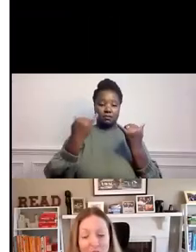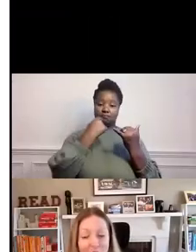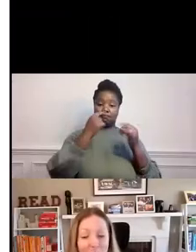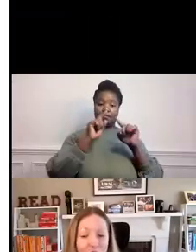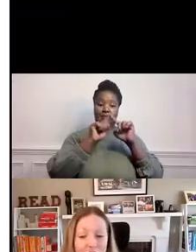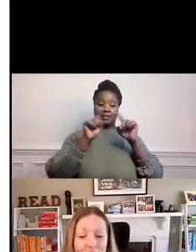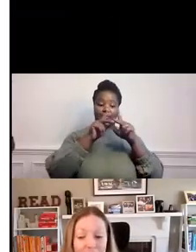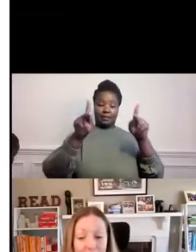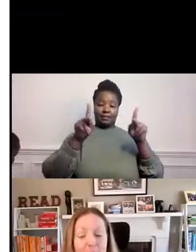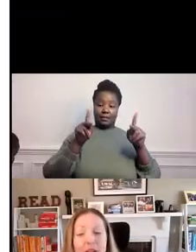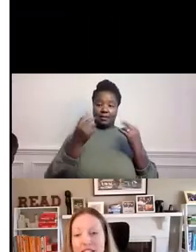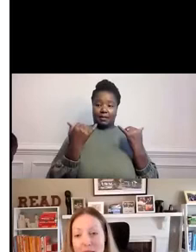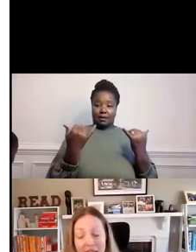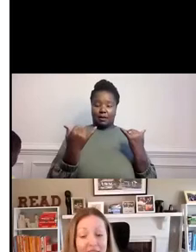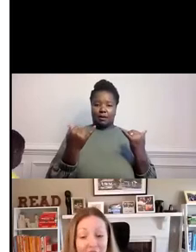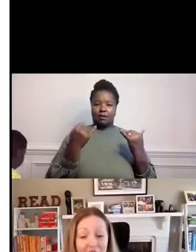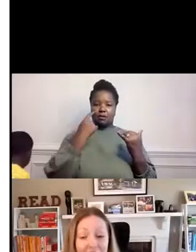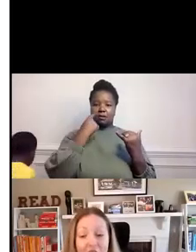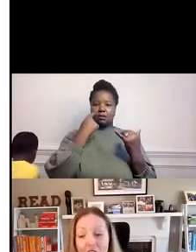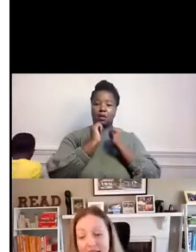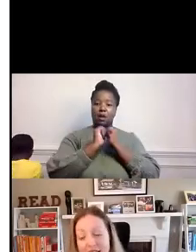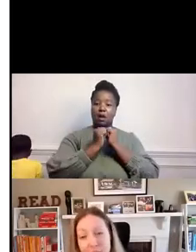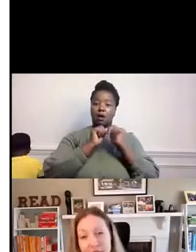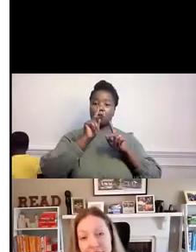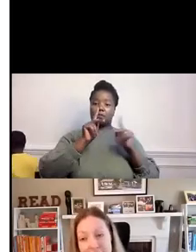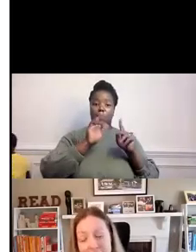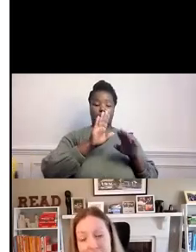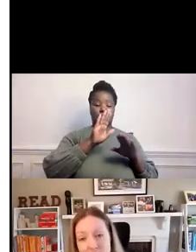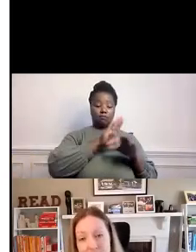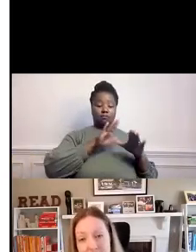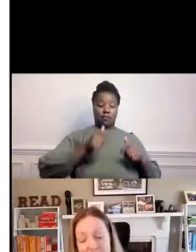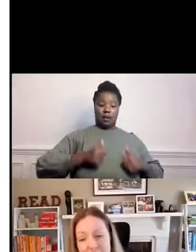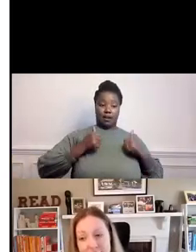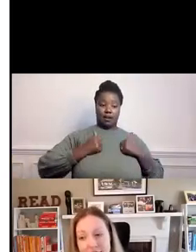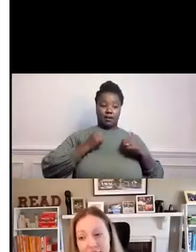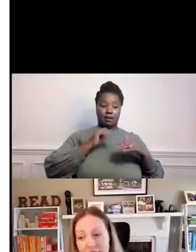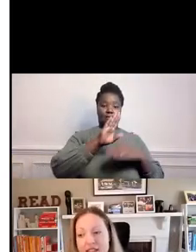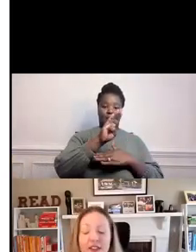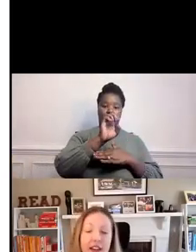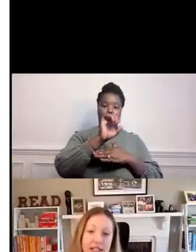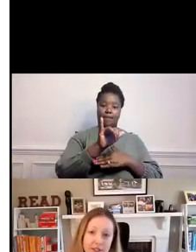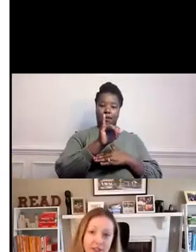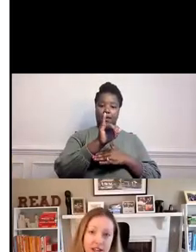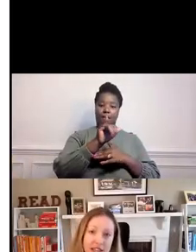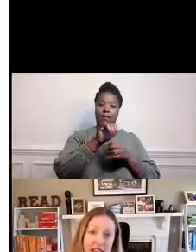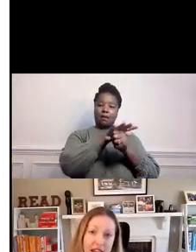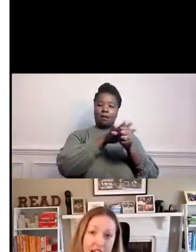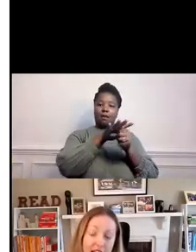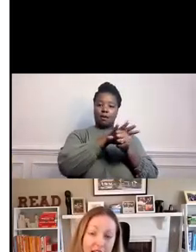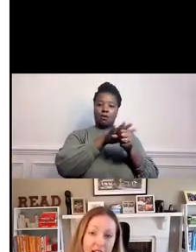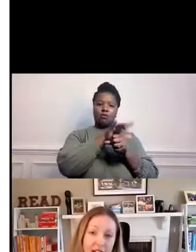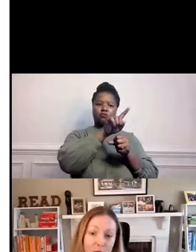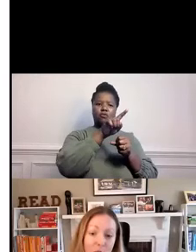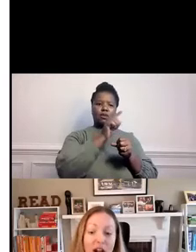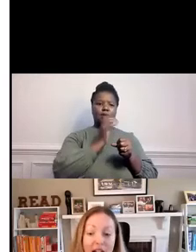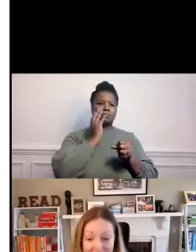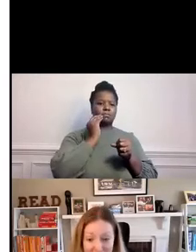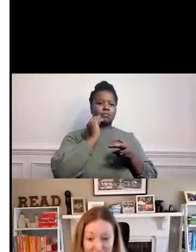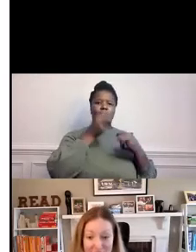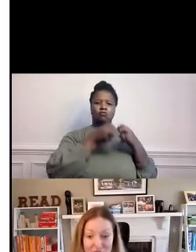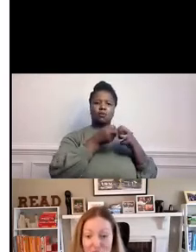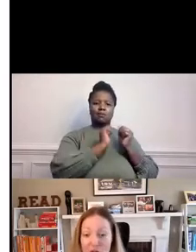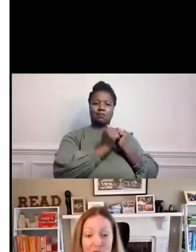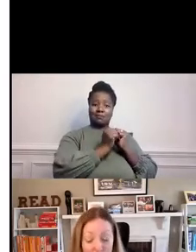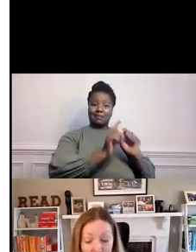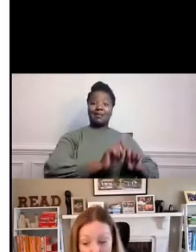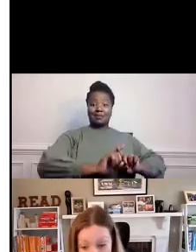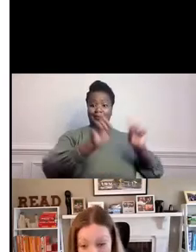So how people in the Bay Area are experiencing this crisis is very different than where I